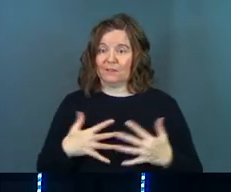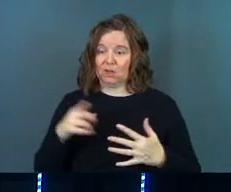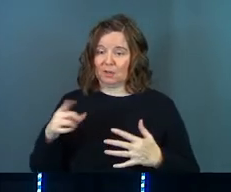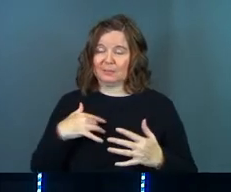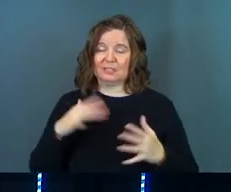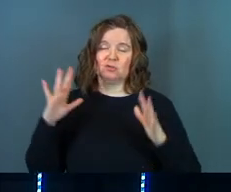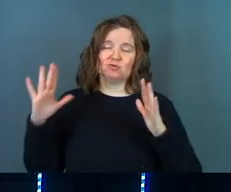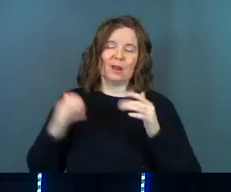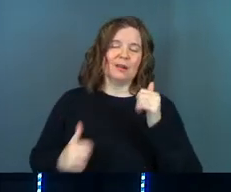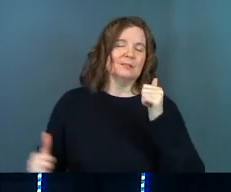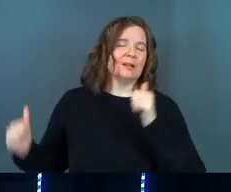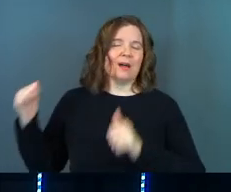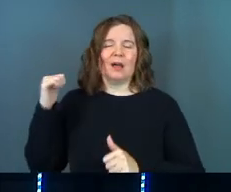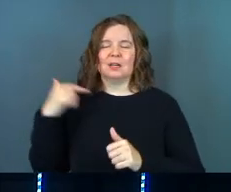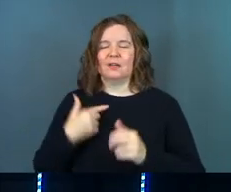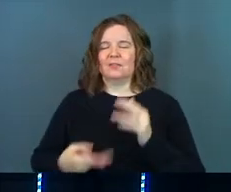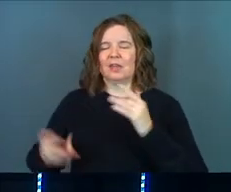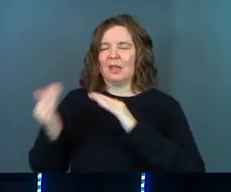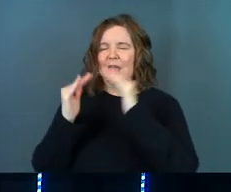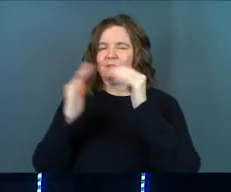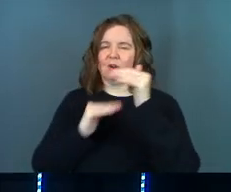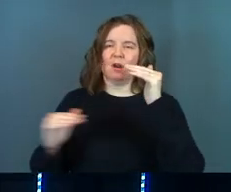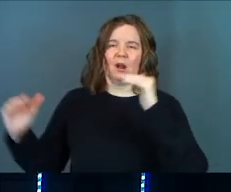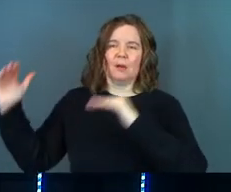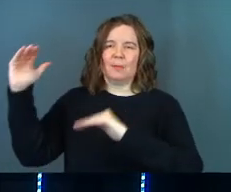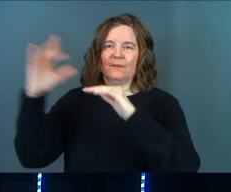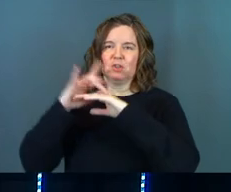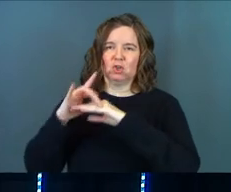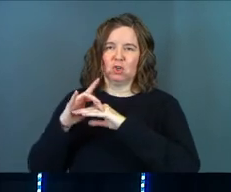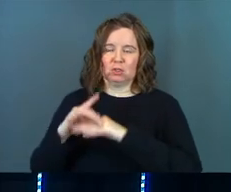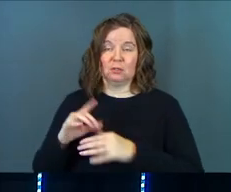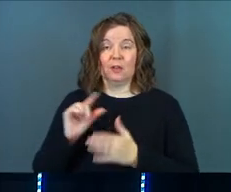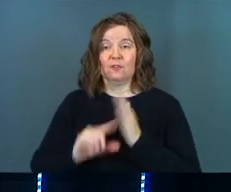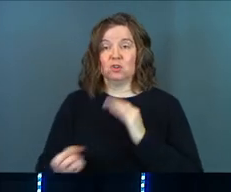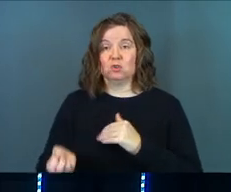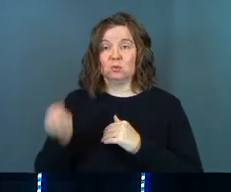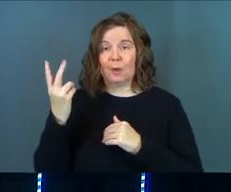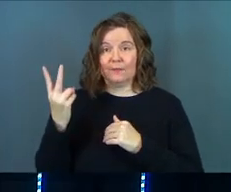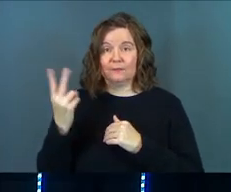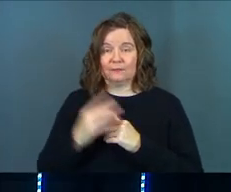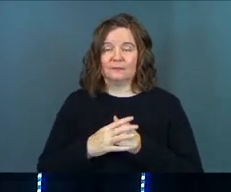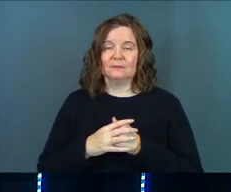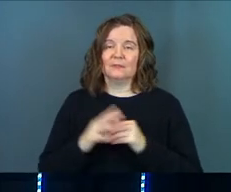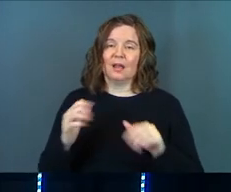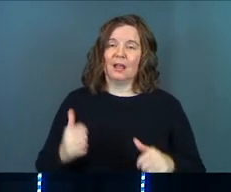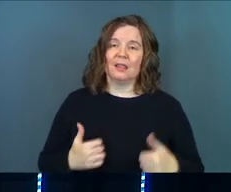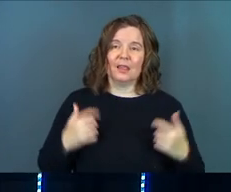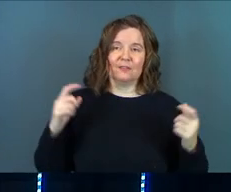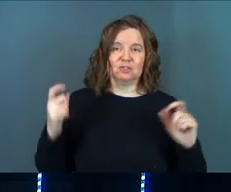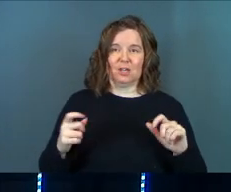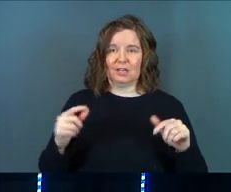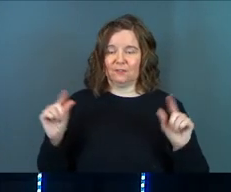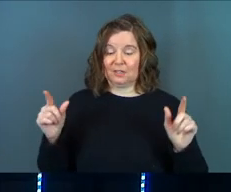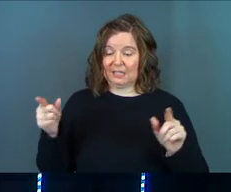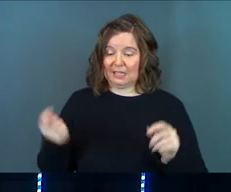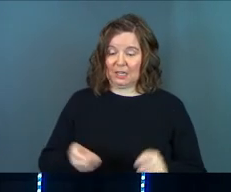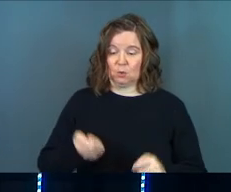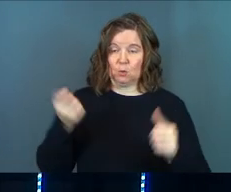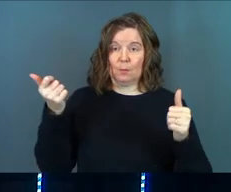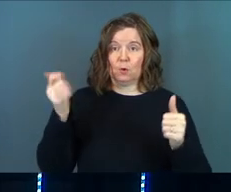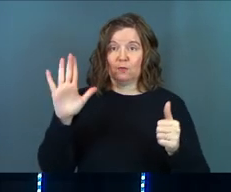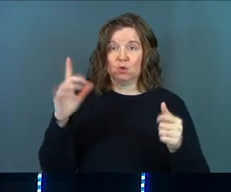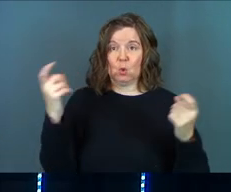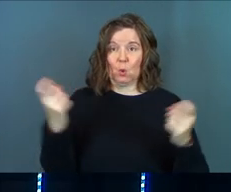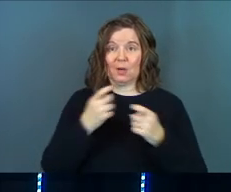him is as great as the height of the heavens are above the earth. Verse 12, life-changing verse. He has removed your